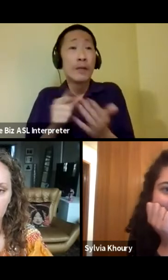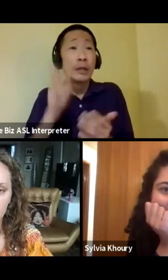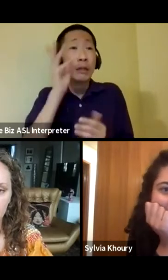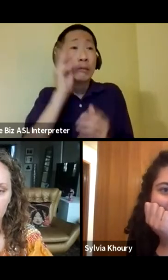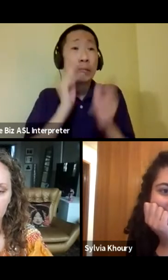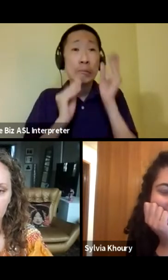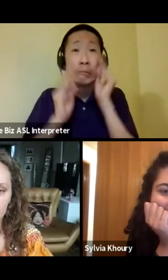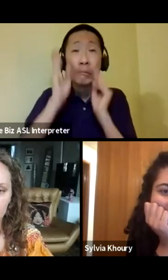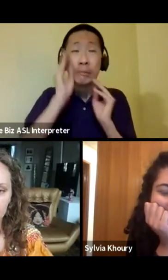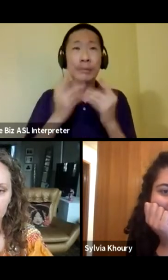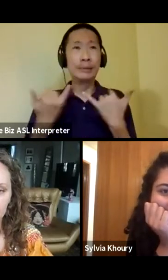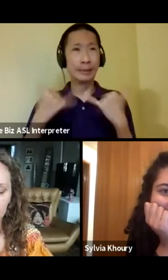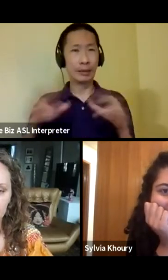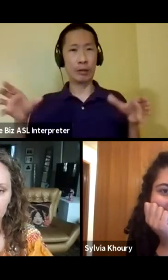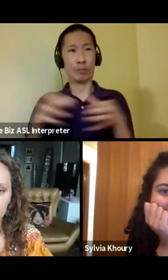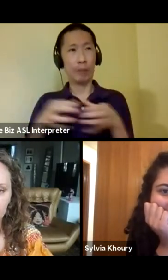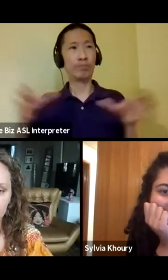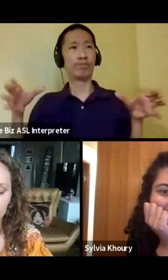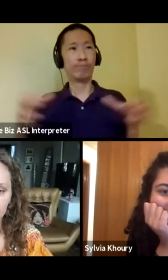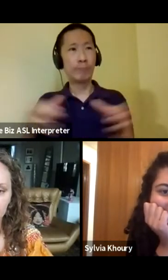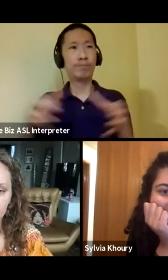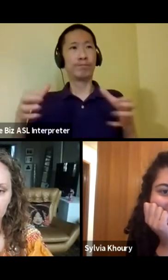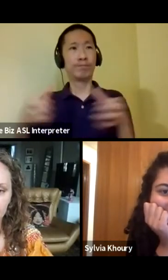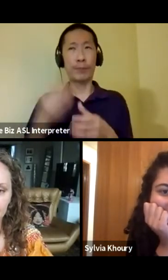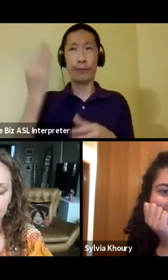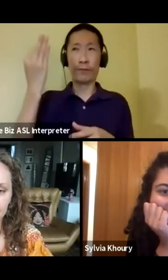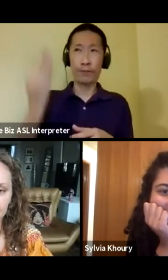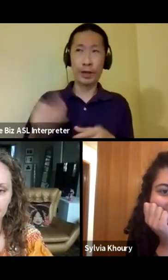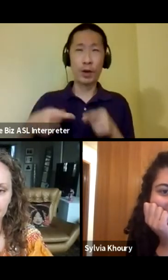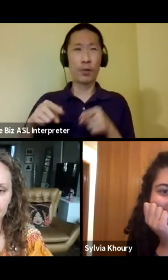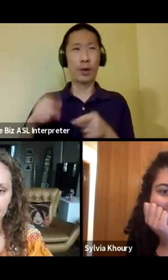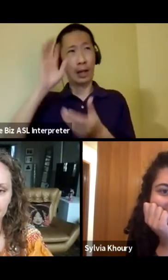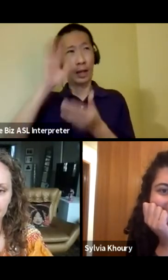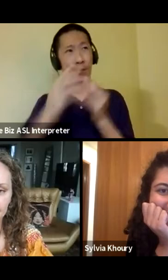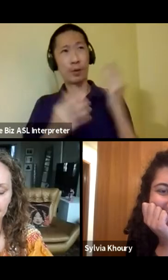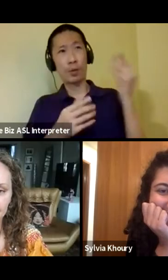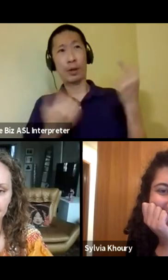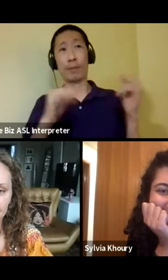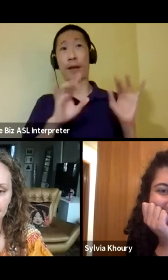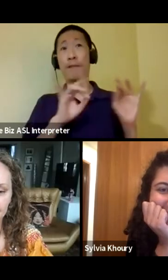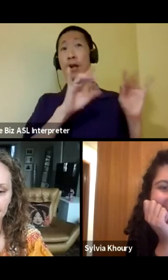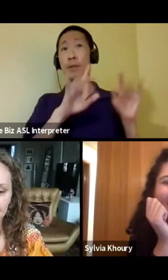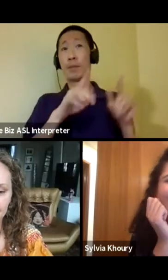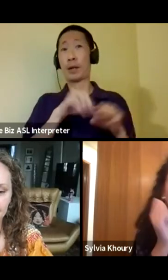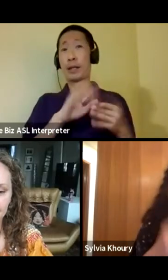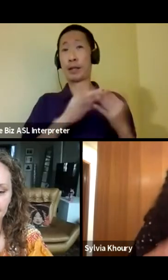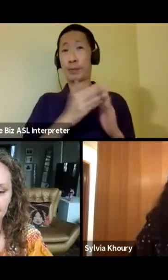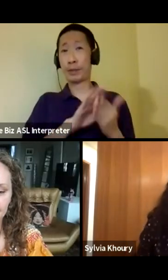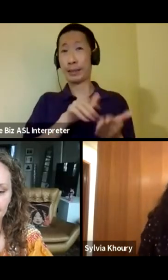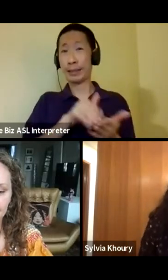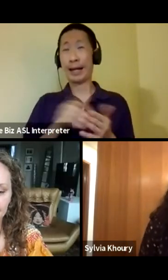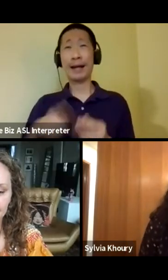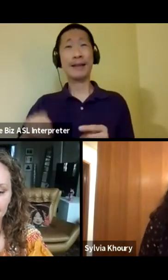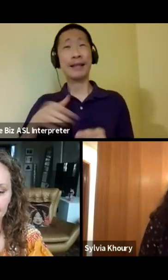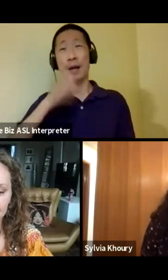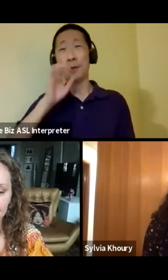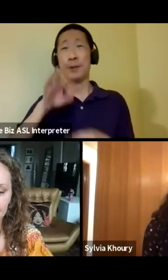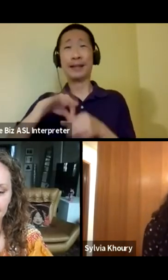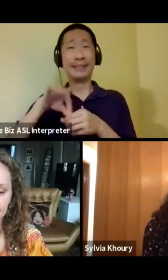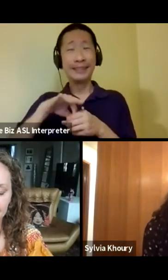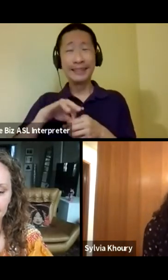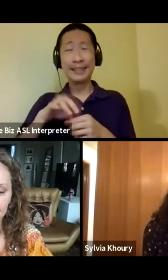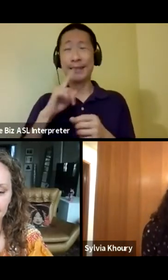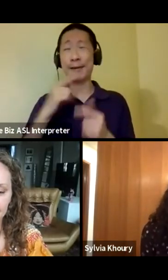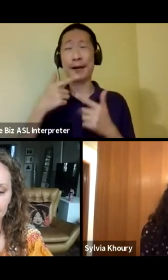they still got together every Friday night while all of their husbands went and played volleyball at the community center and drank tea and just laughed.